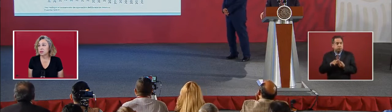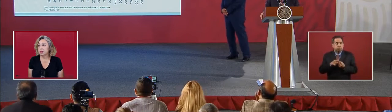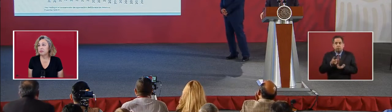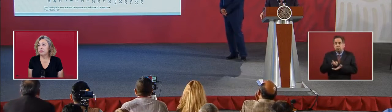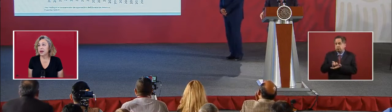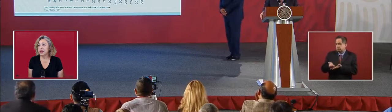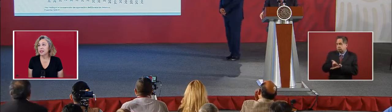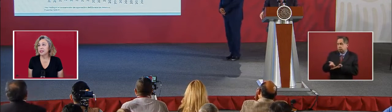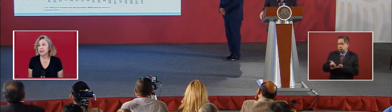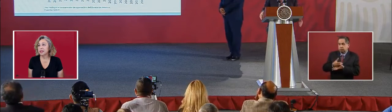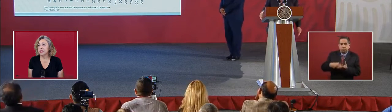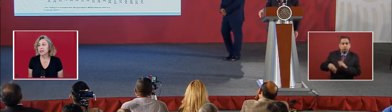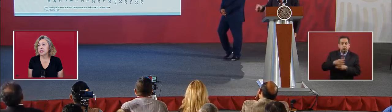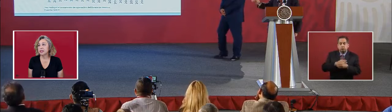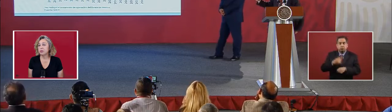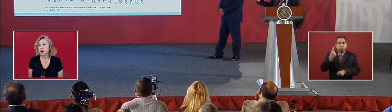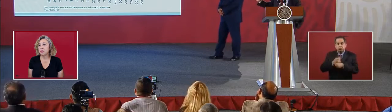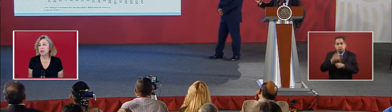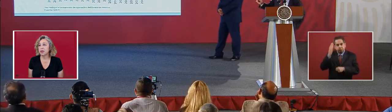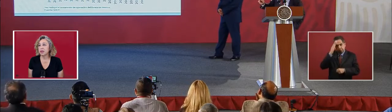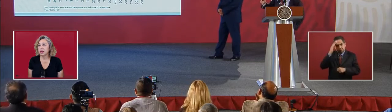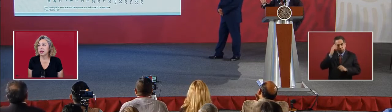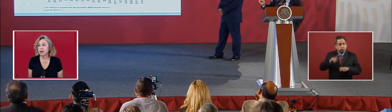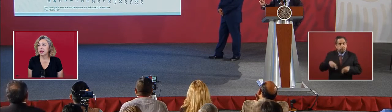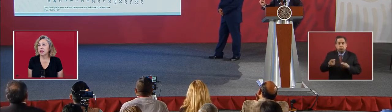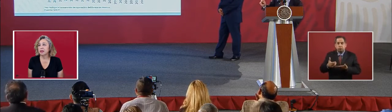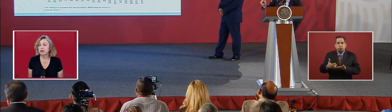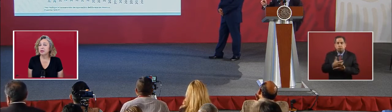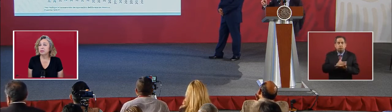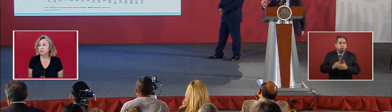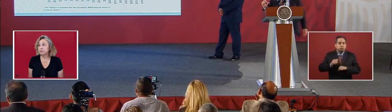So the financing is the primary thing.